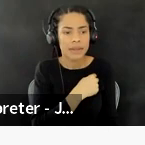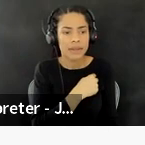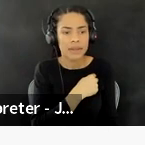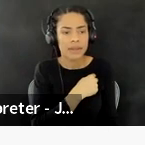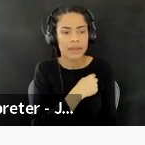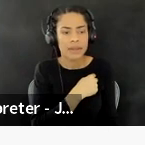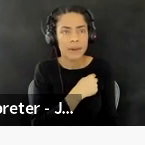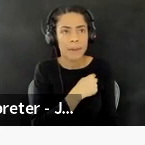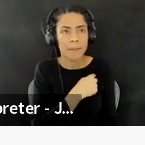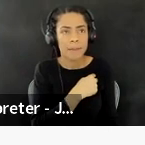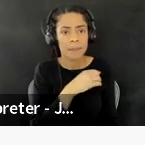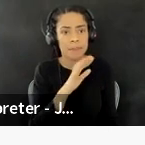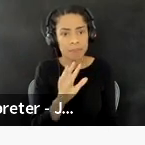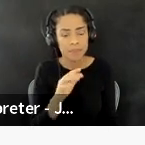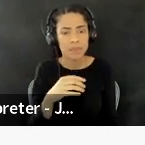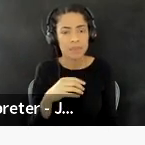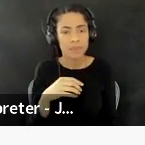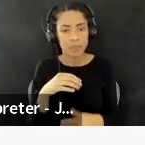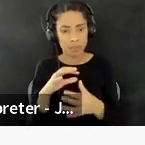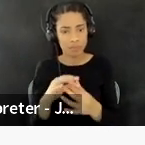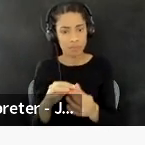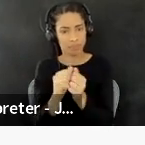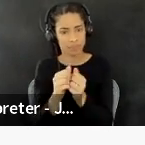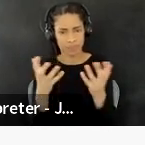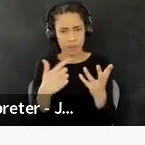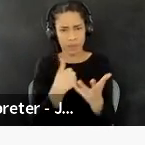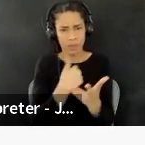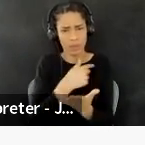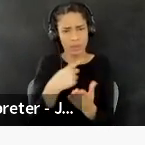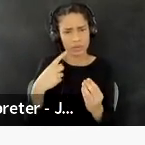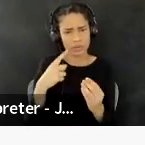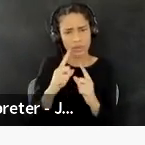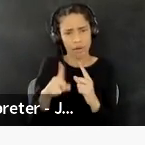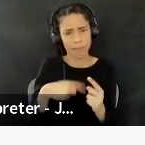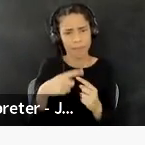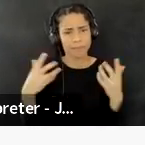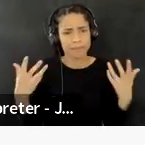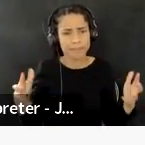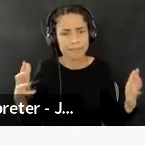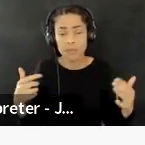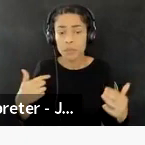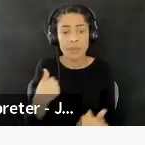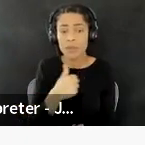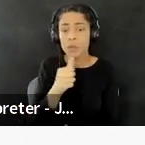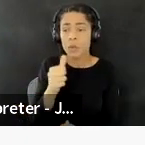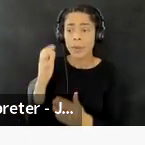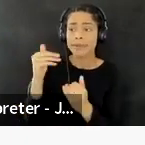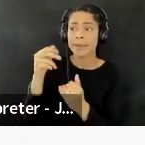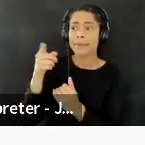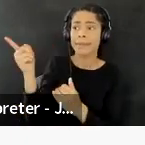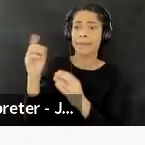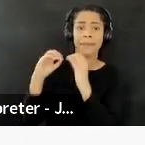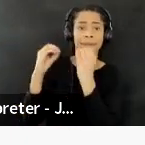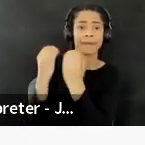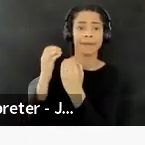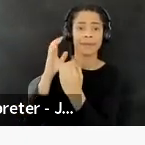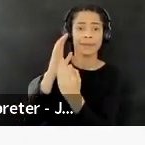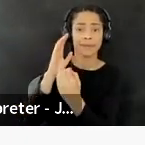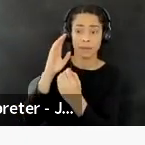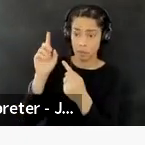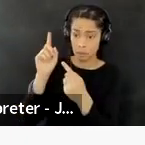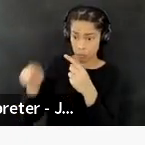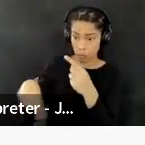I think in continuing with what people have already talked about, we don't expect institutions to come out the other side of the survey,